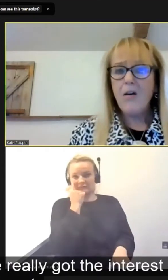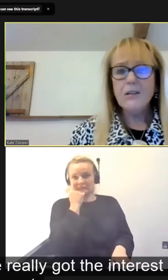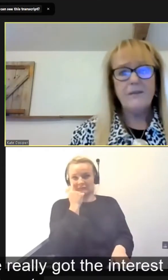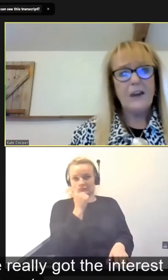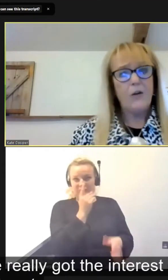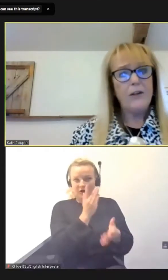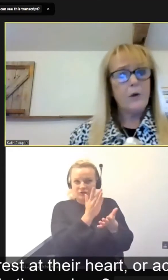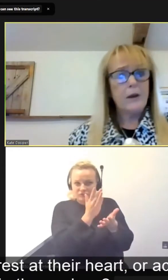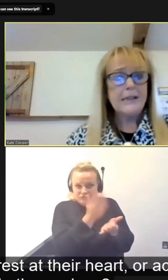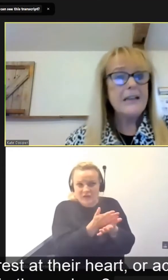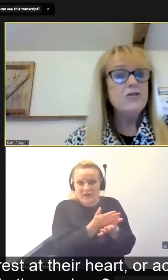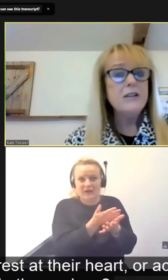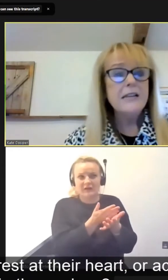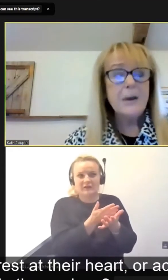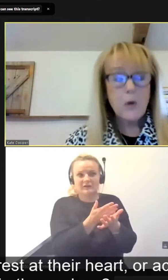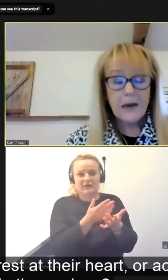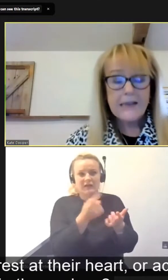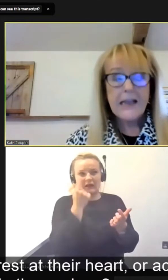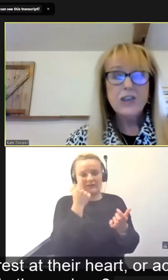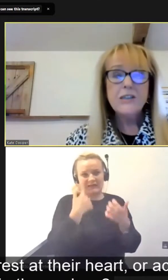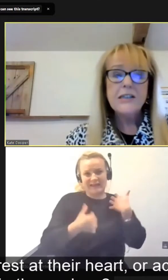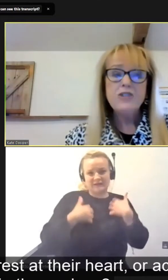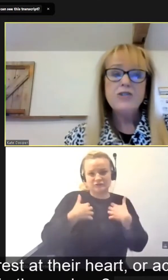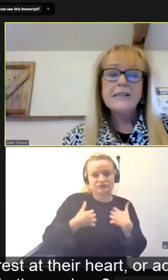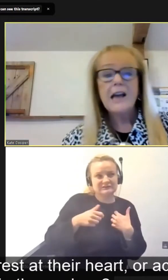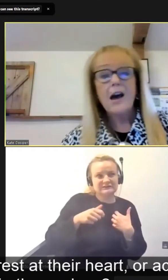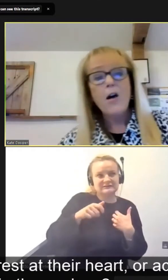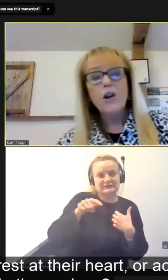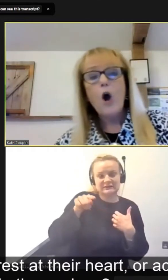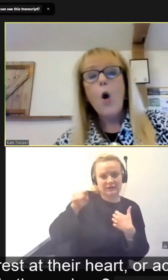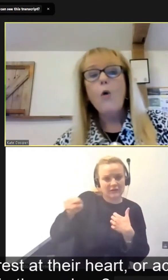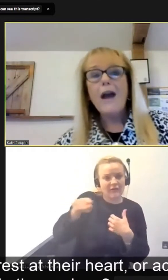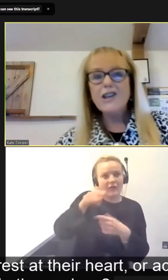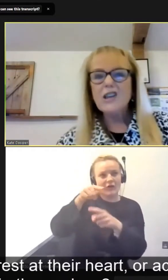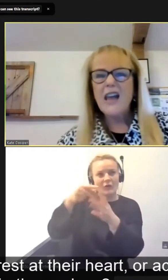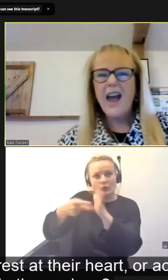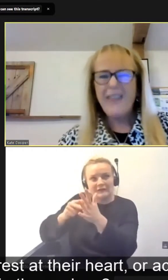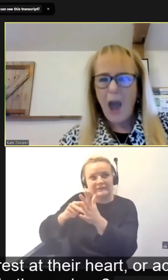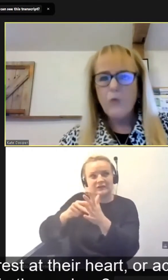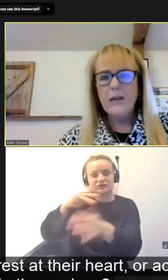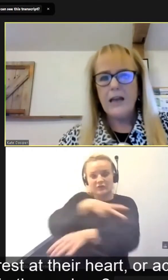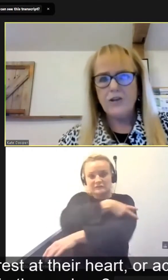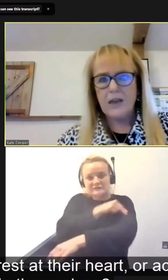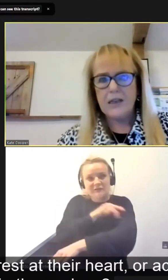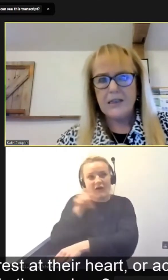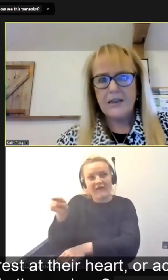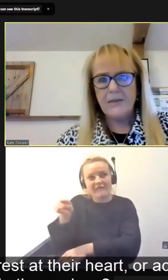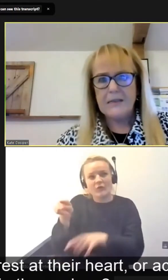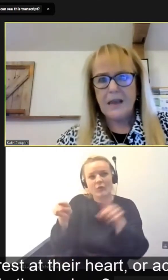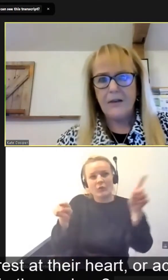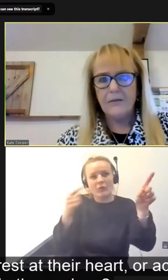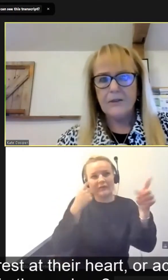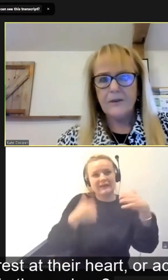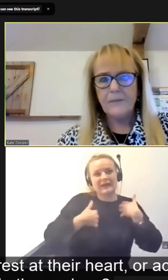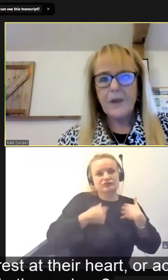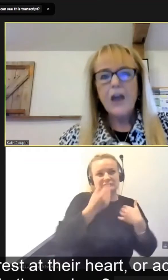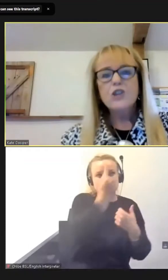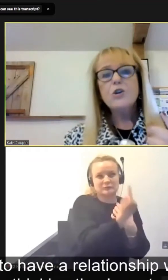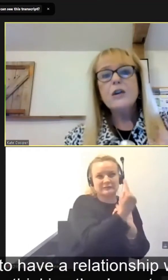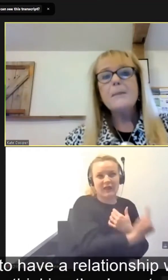at their heart, have they got the organization's interests at heart, or actually are they only interested in themselves.